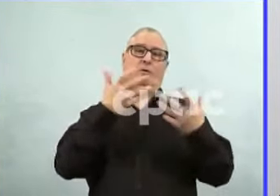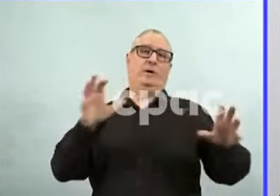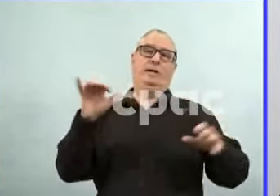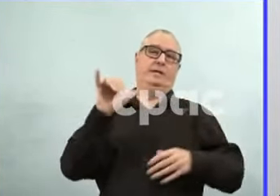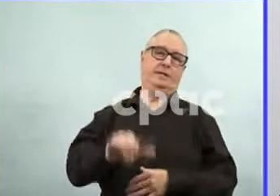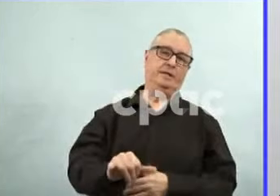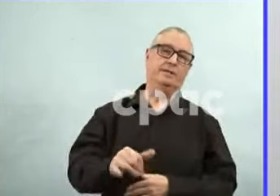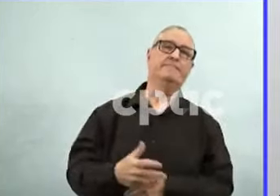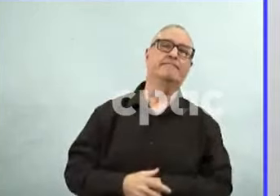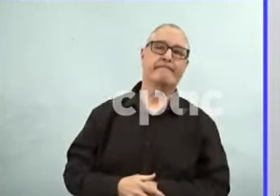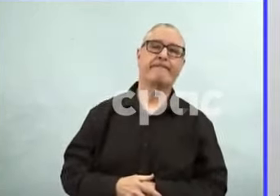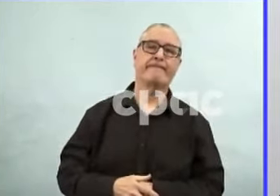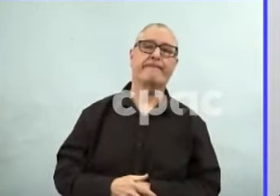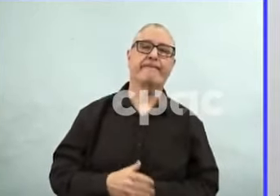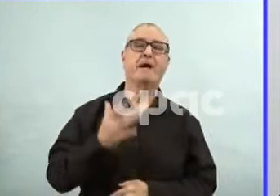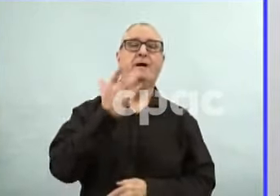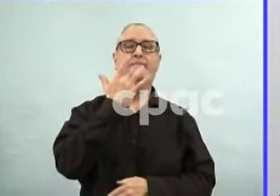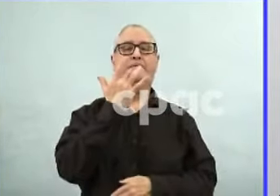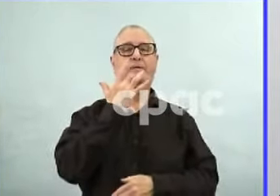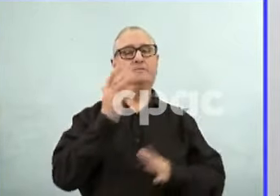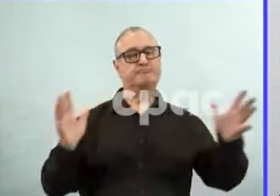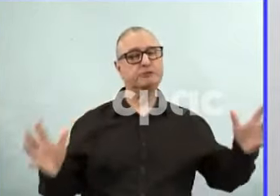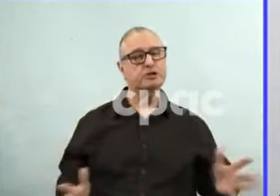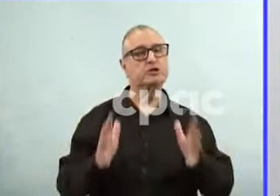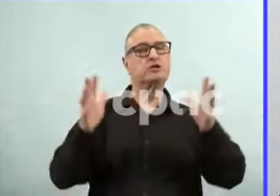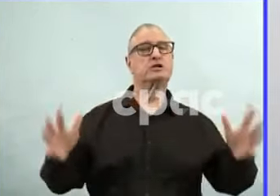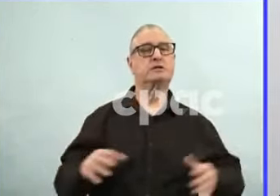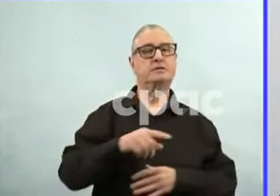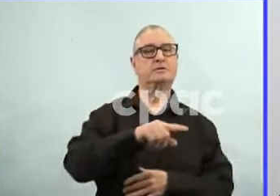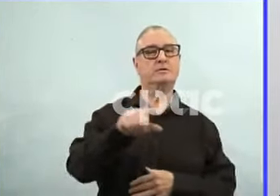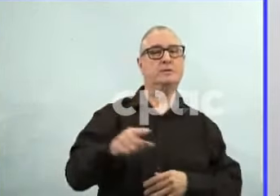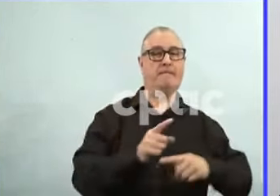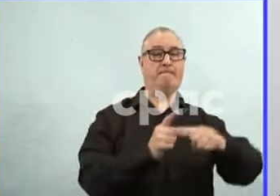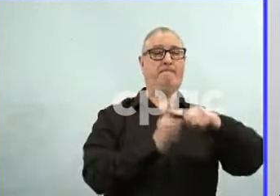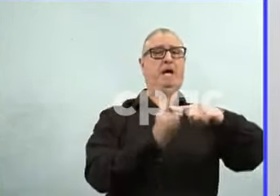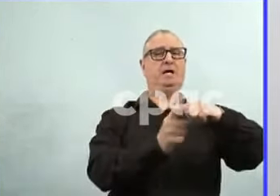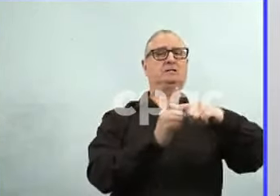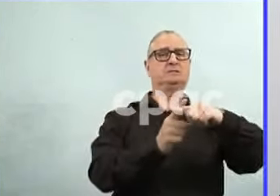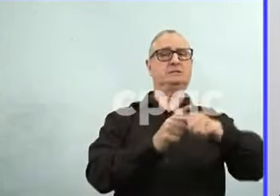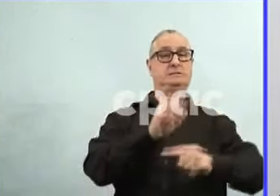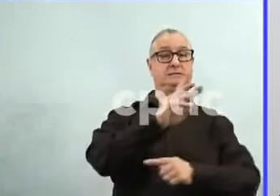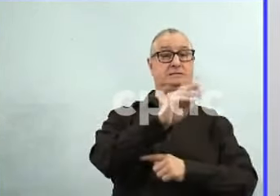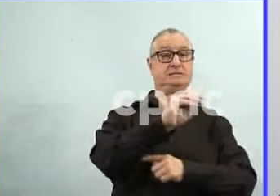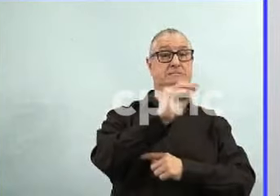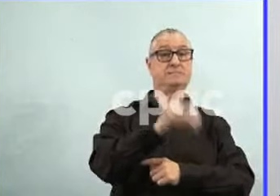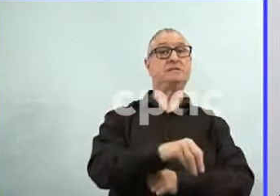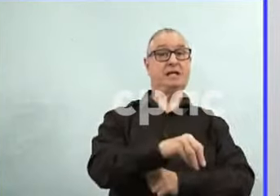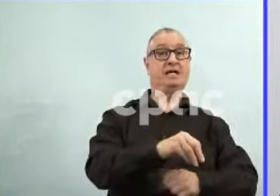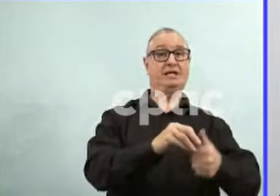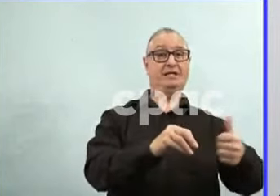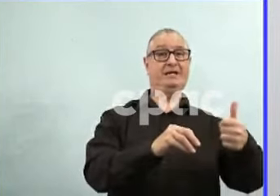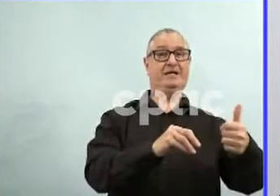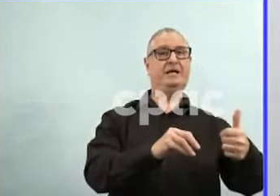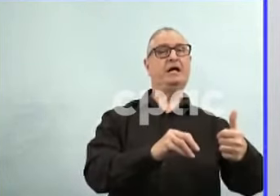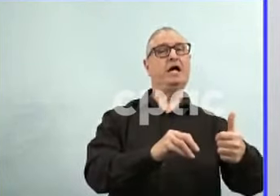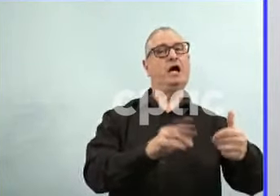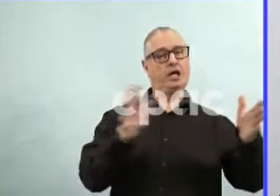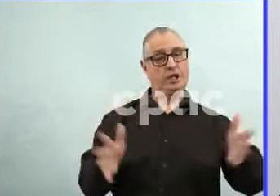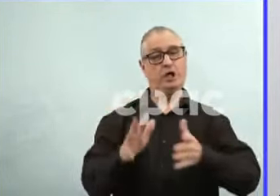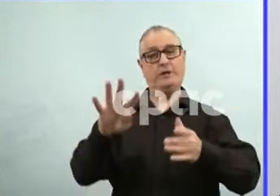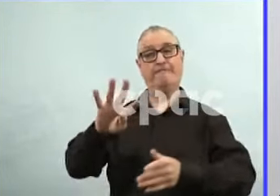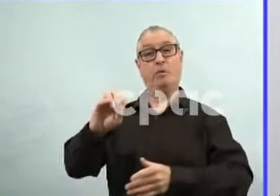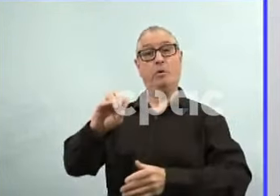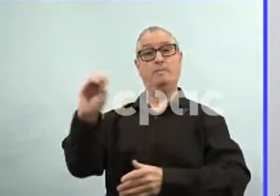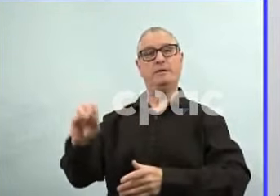how many kids have gotten that first layer of protection. I do expect there'll be a bit of a delay now in uptake